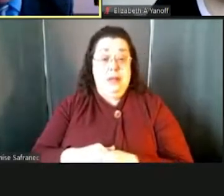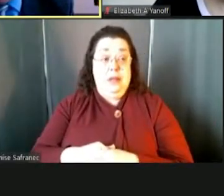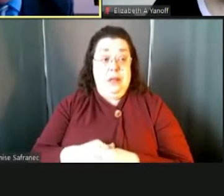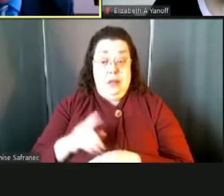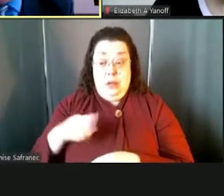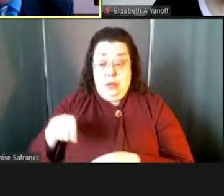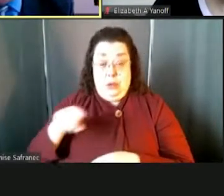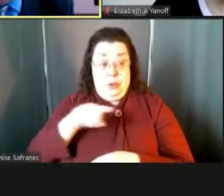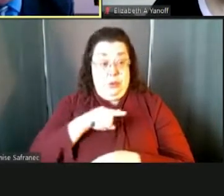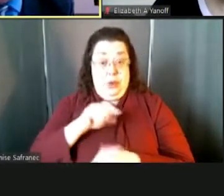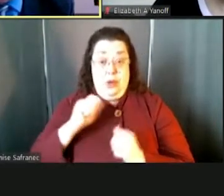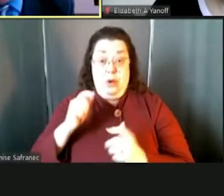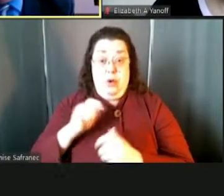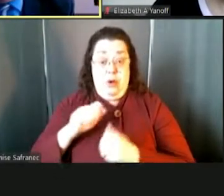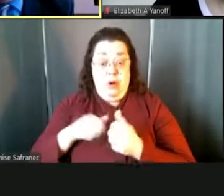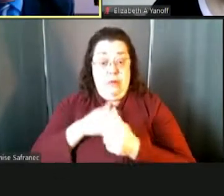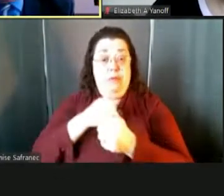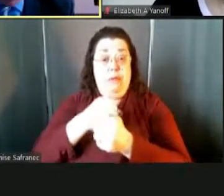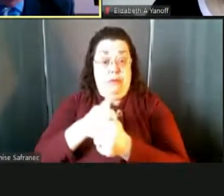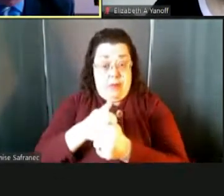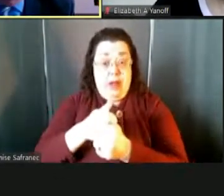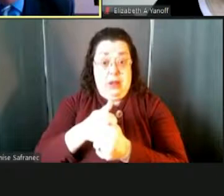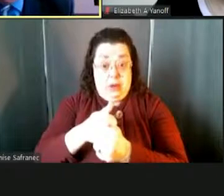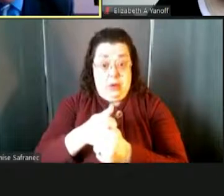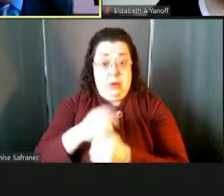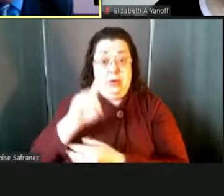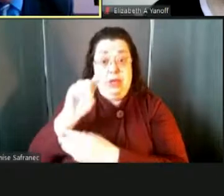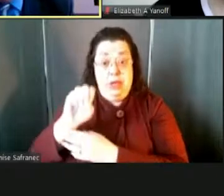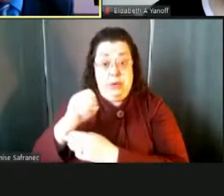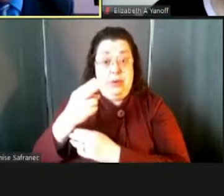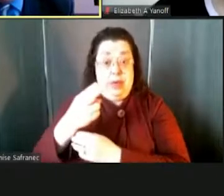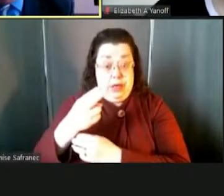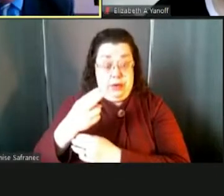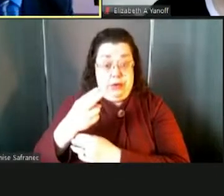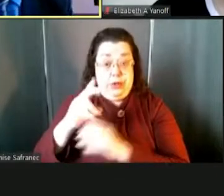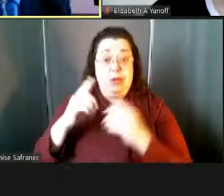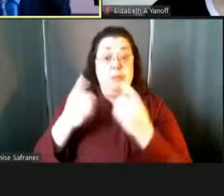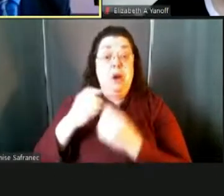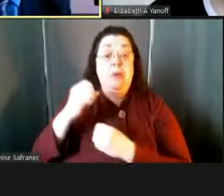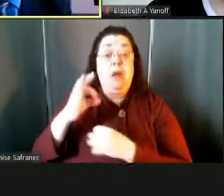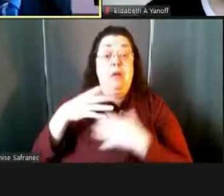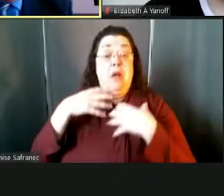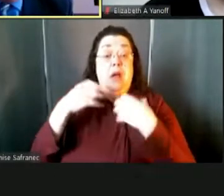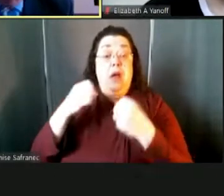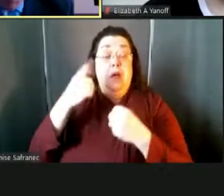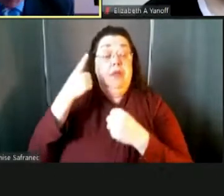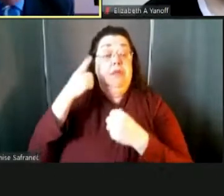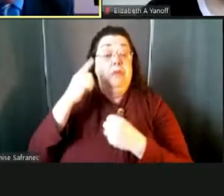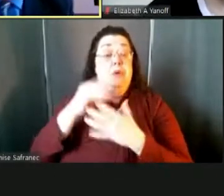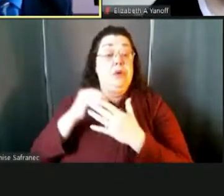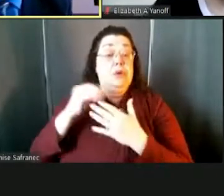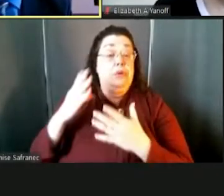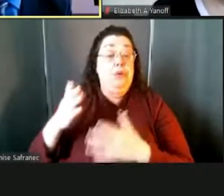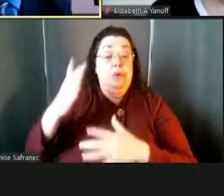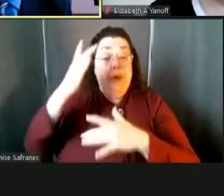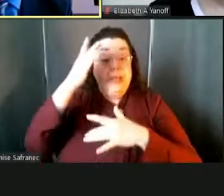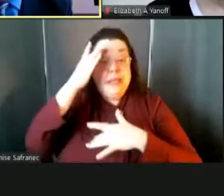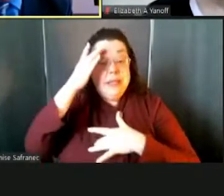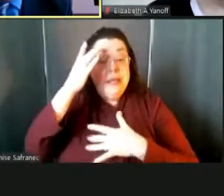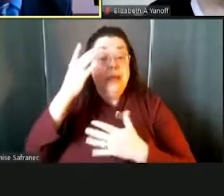some of the New York state department of health protocols for, uh, symptomatic students, symptomatic staff,